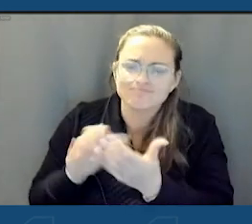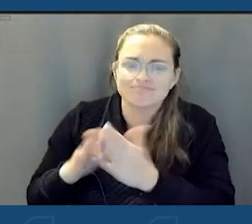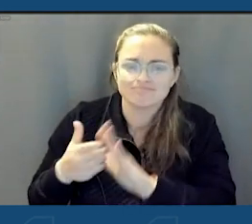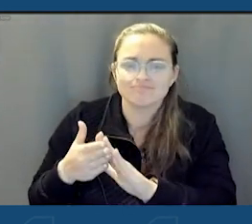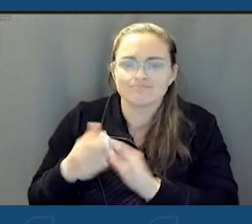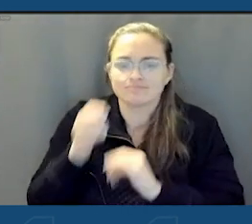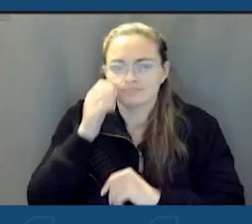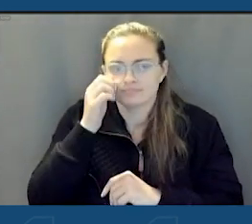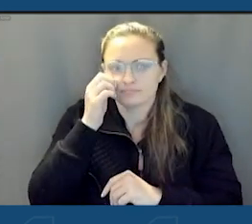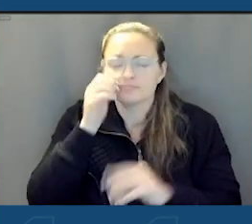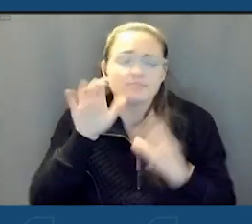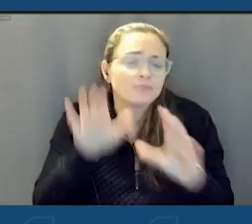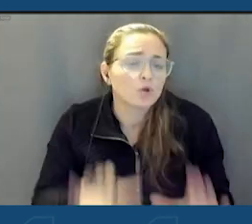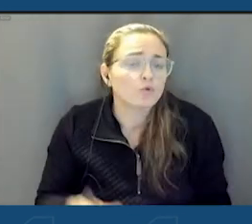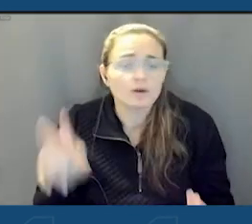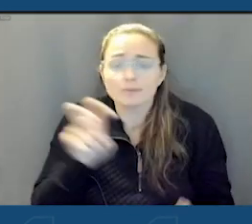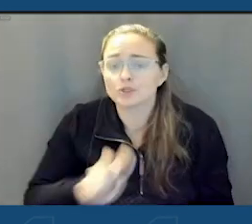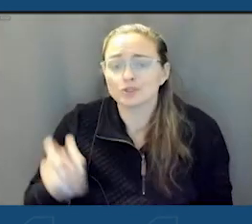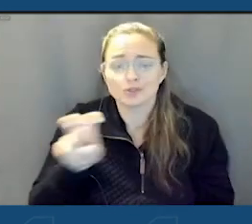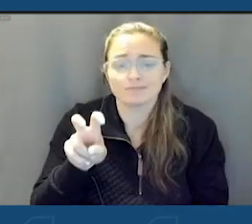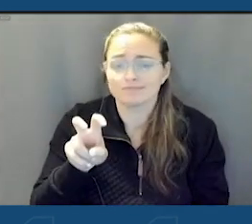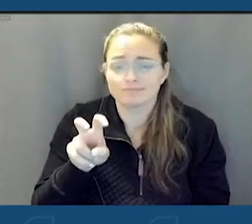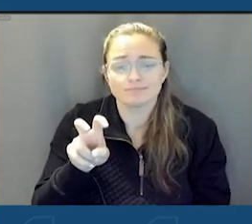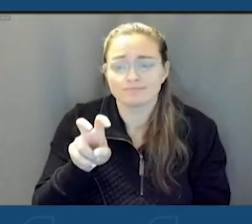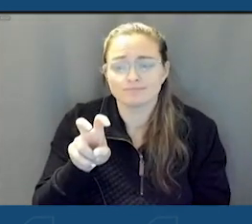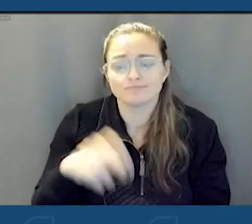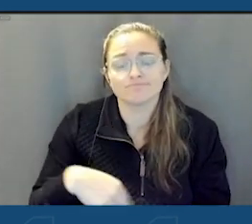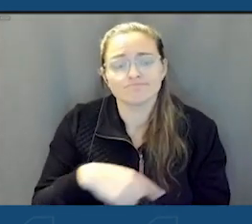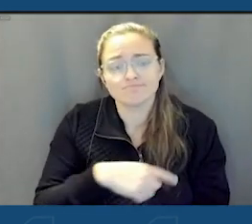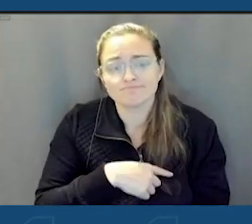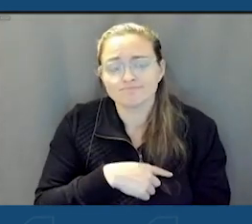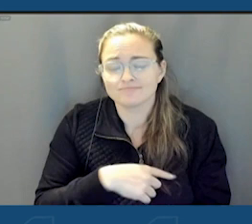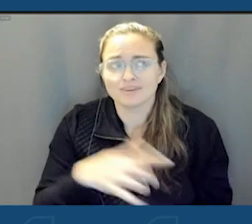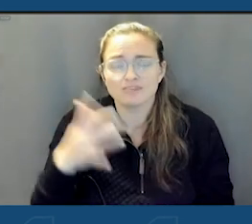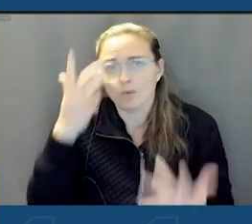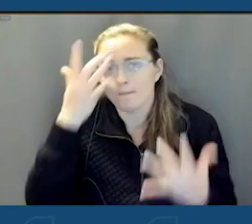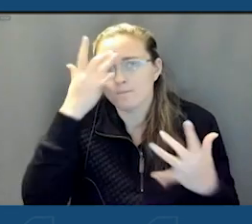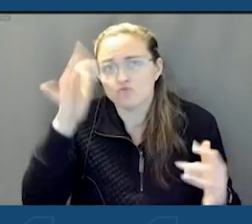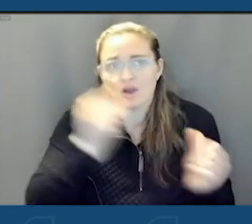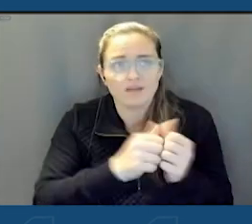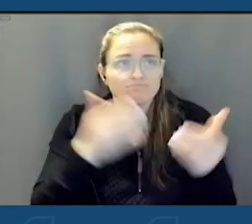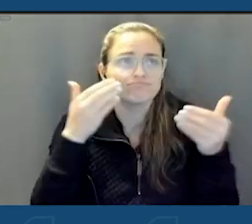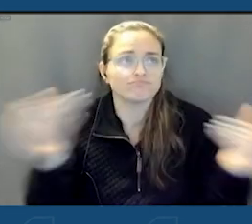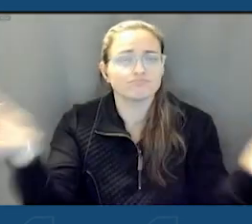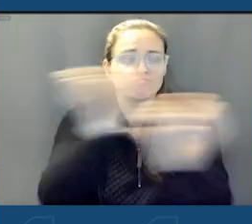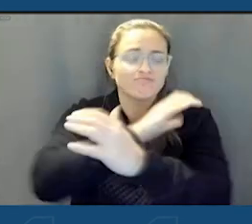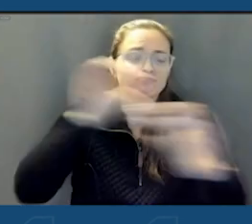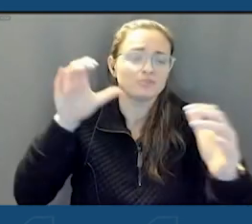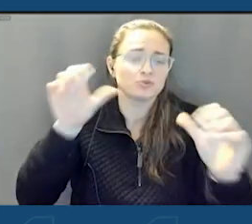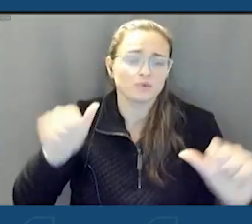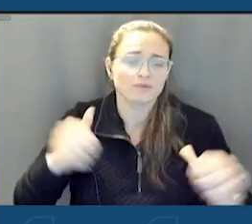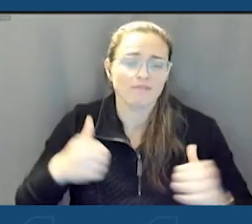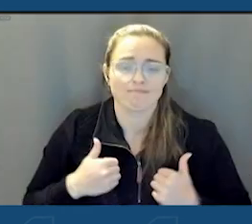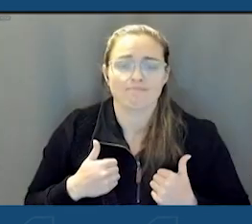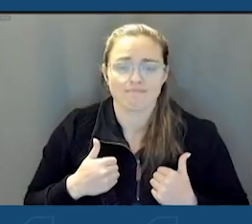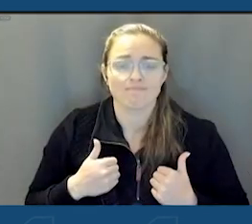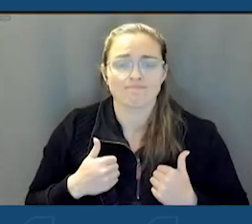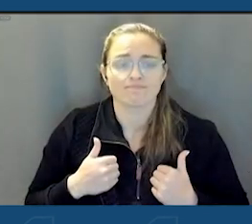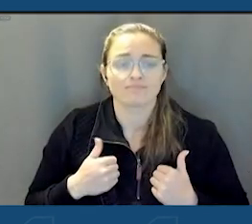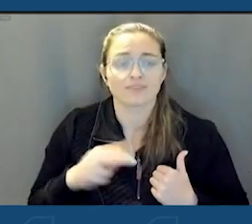It's been an incredible journey to this point, and we have such a bright future ahead of us. The village of Lancaster